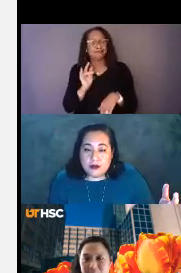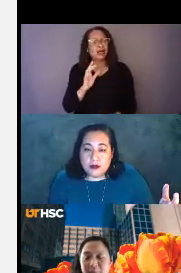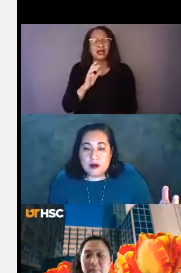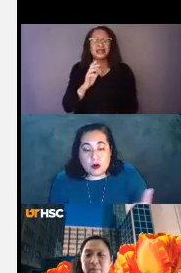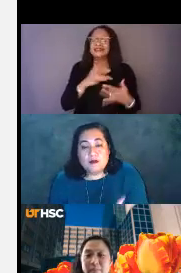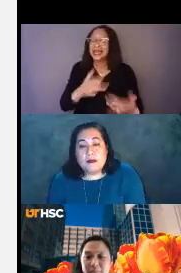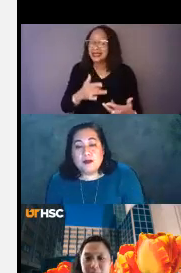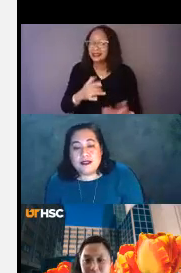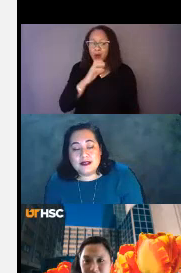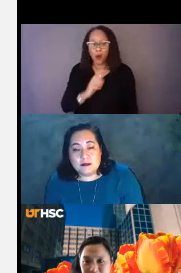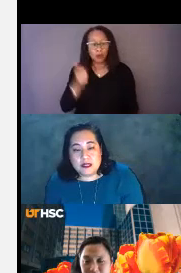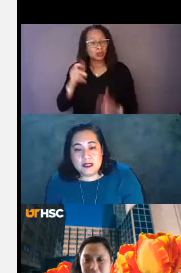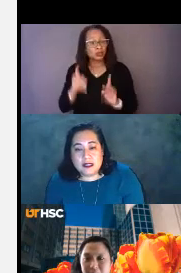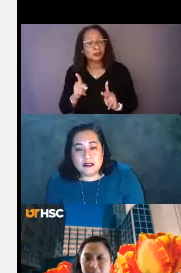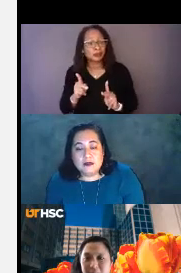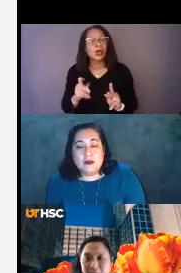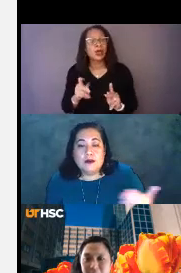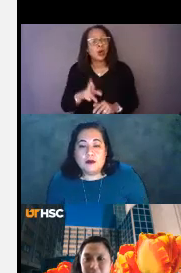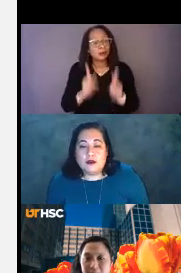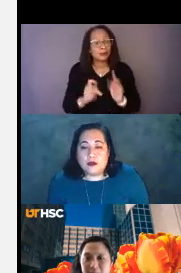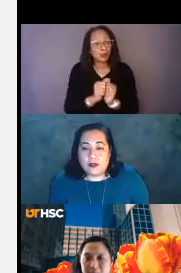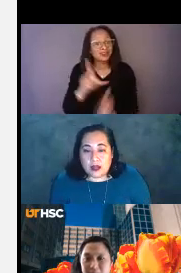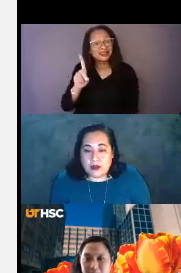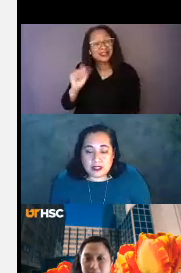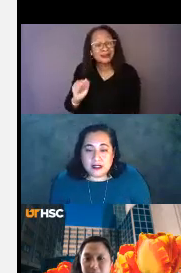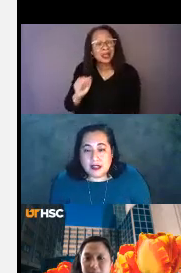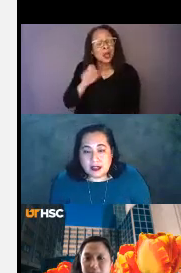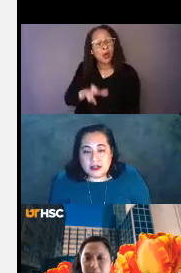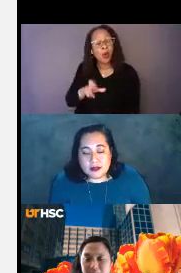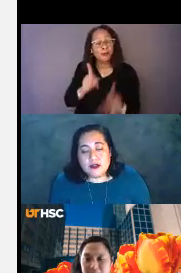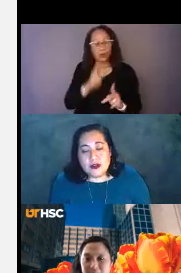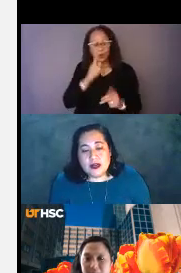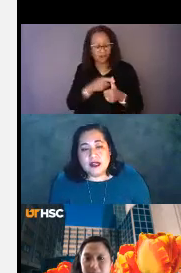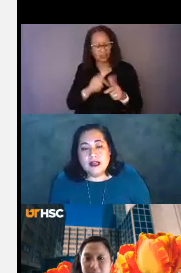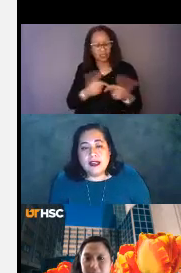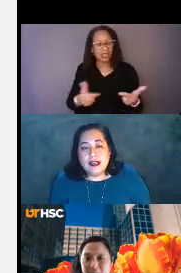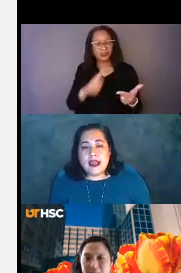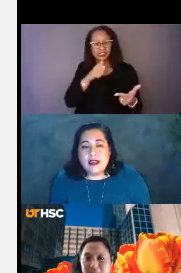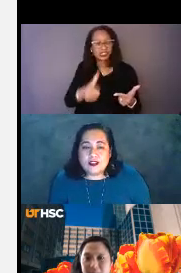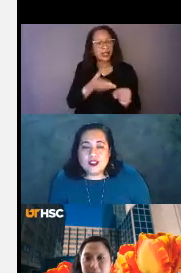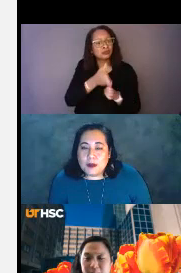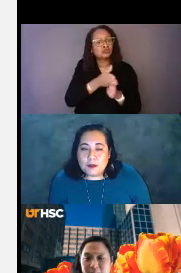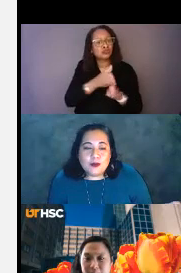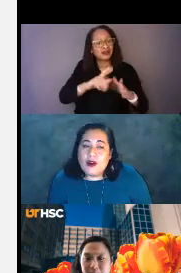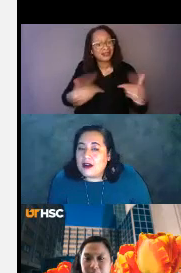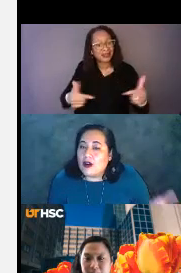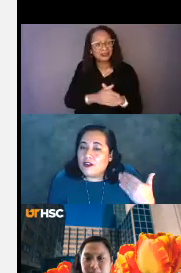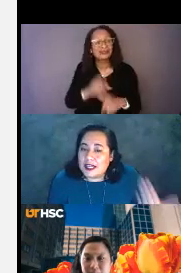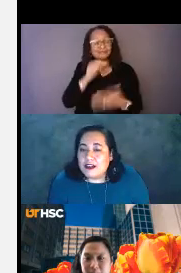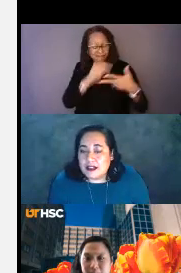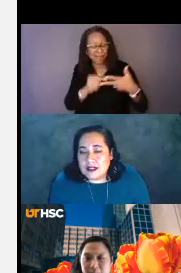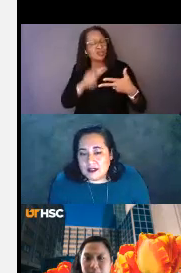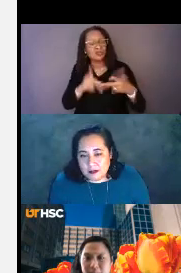or people with disabilities, or people who their language isn't the language of the majority. Those are the people who aren't